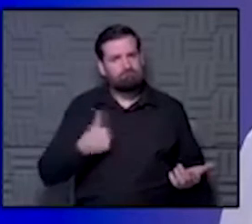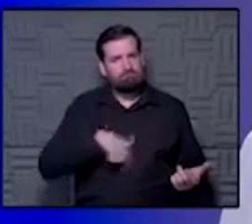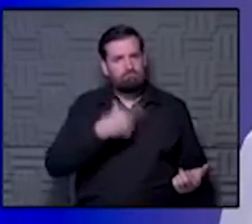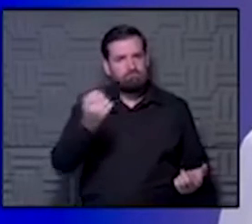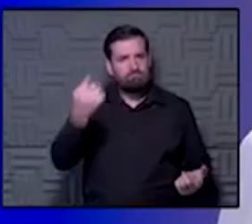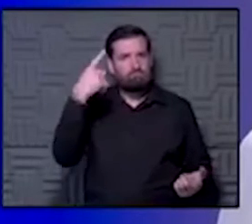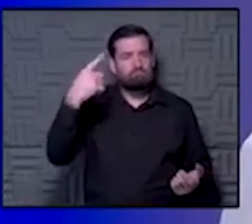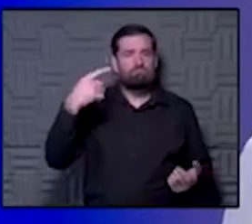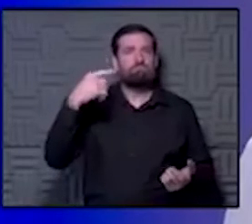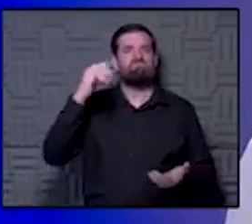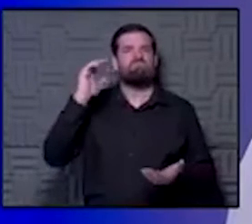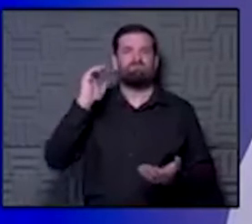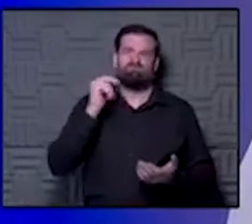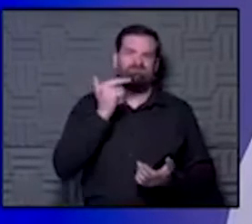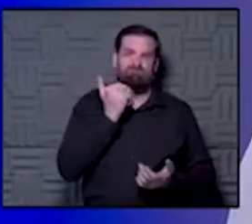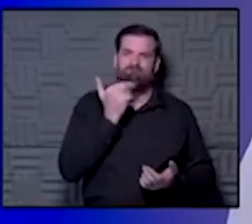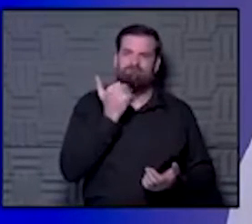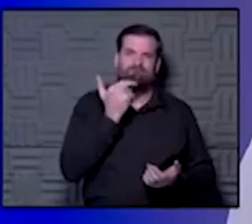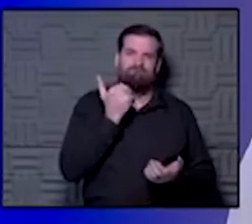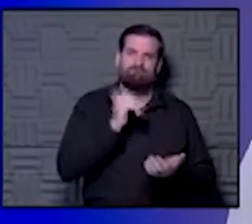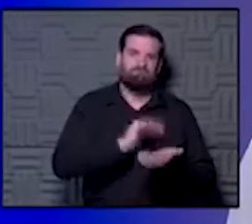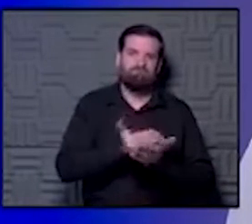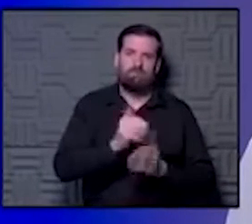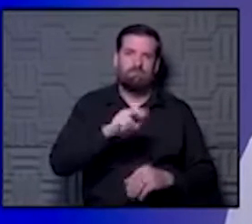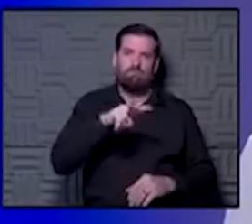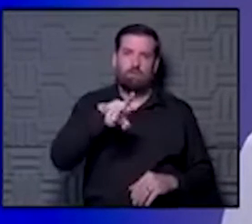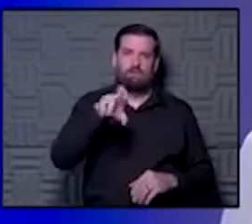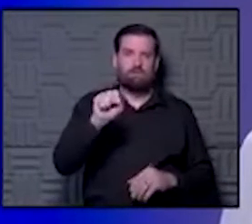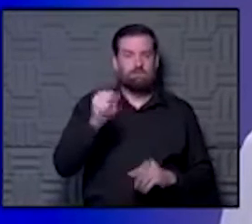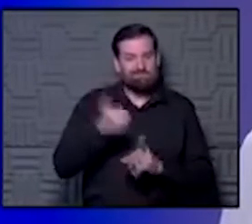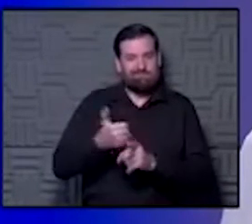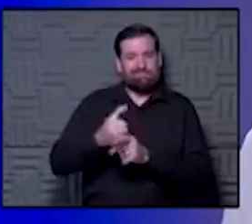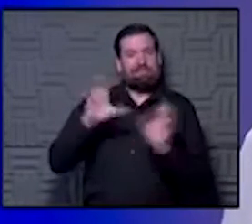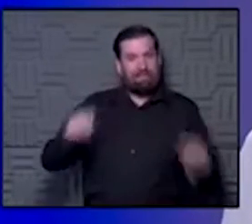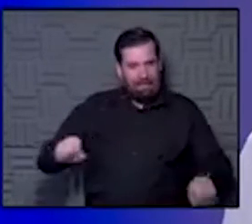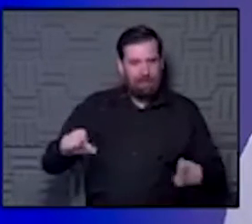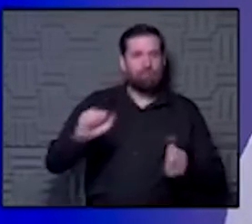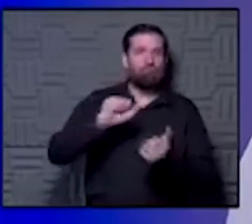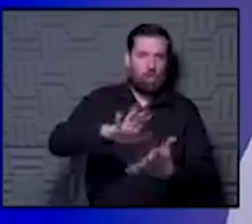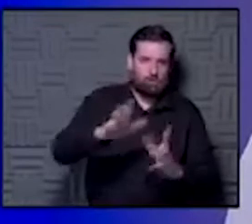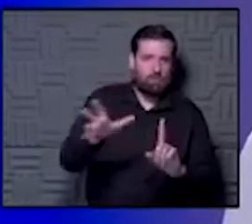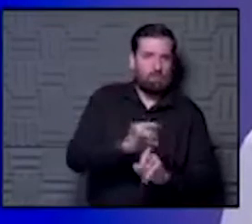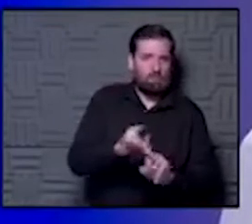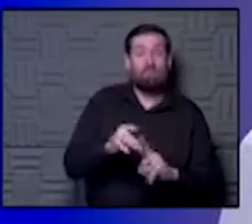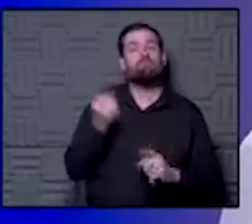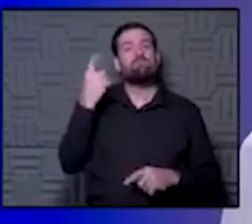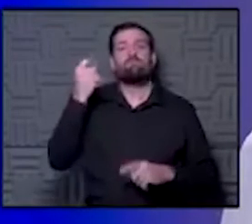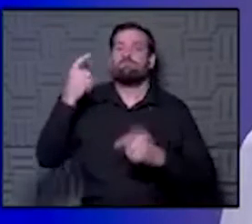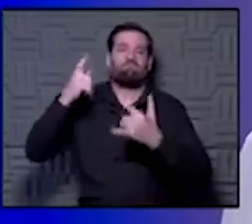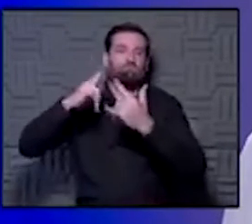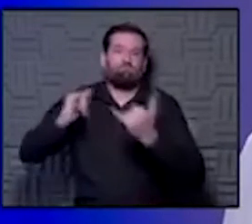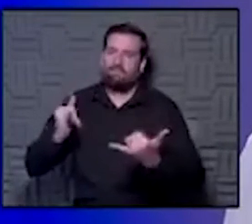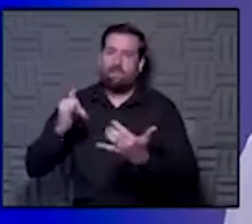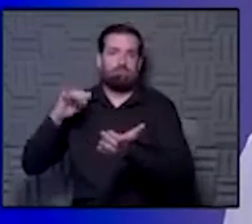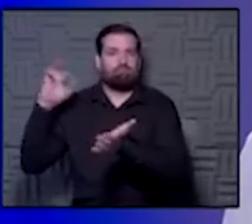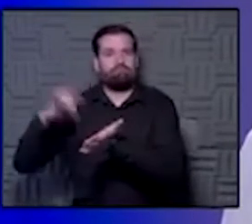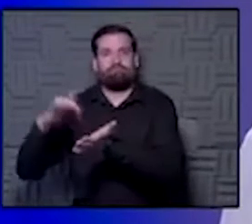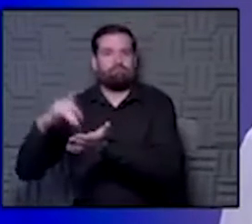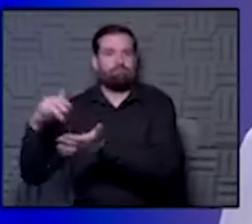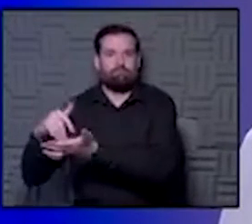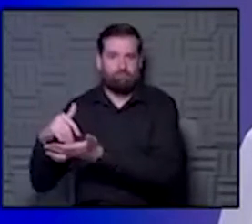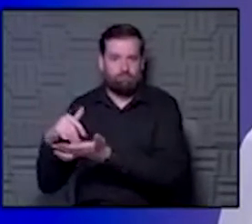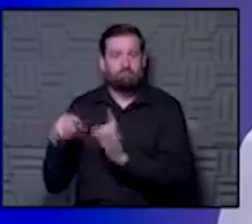a relatively small amount of virus that can cause infection. So far, there are other studies undergoing right now. But to your point,